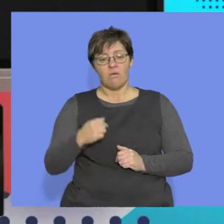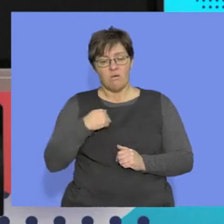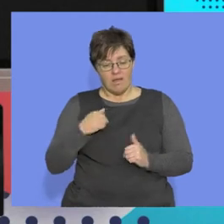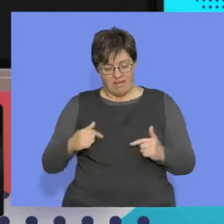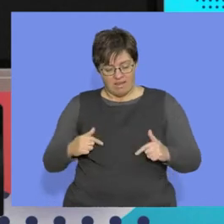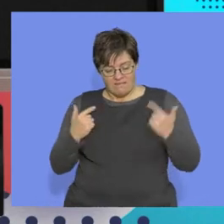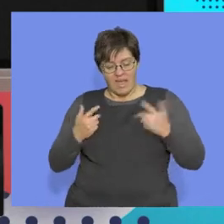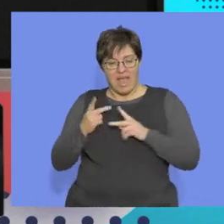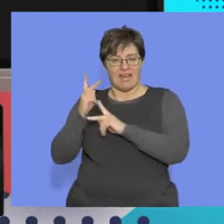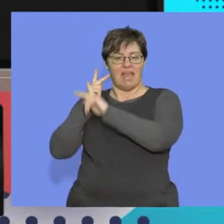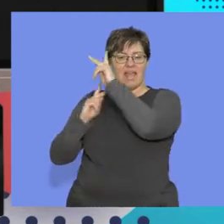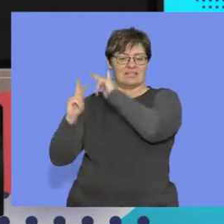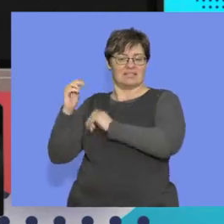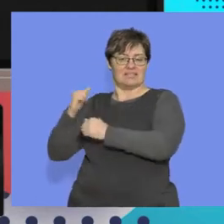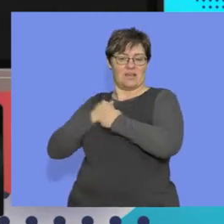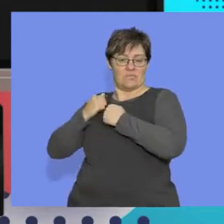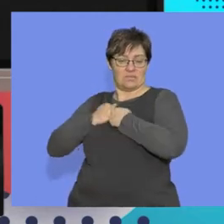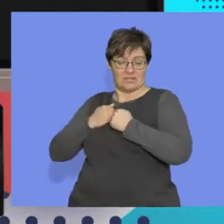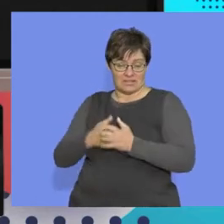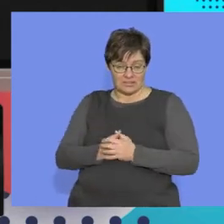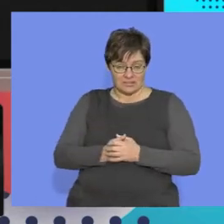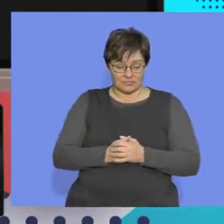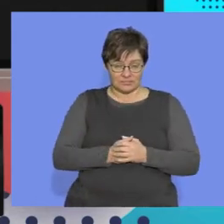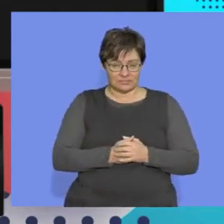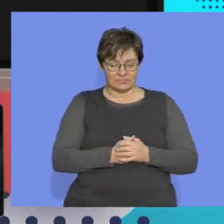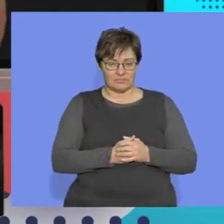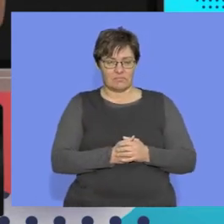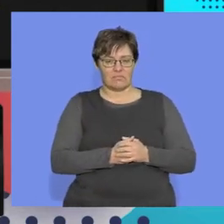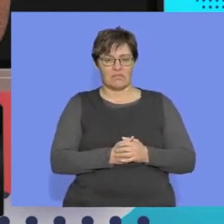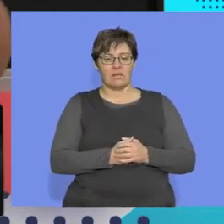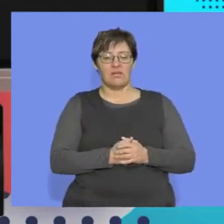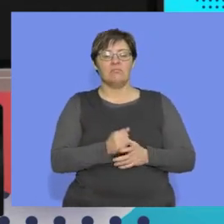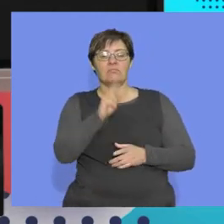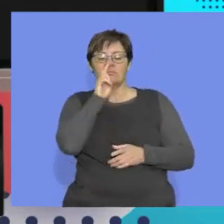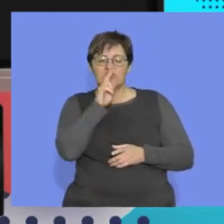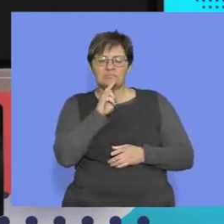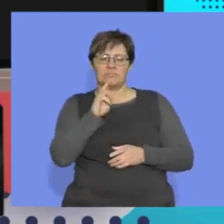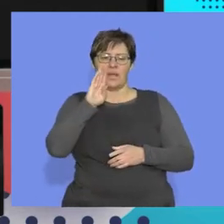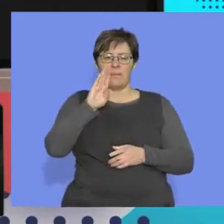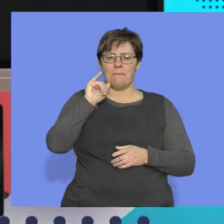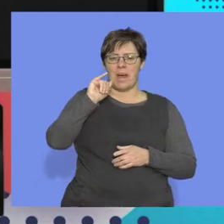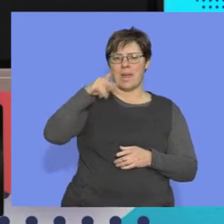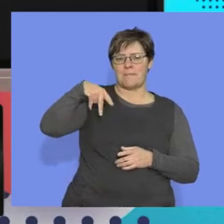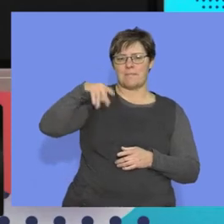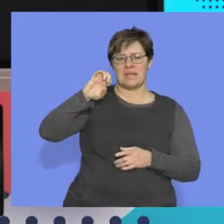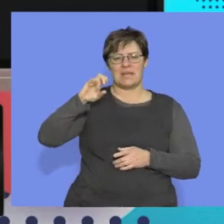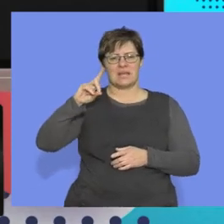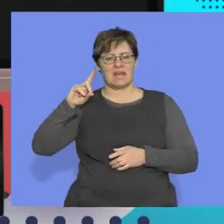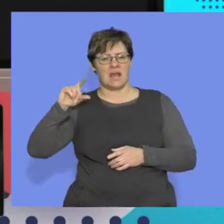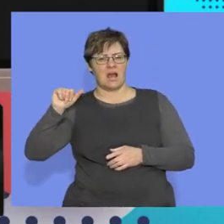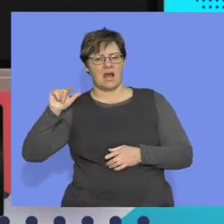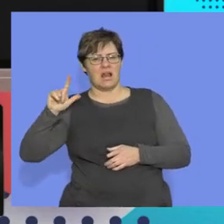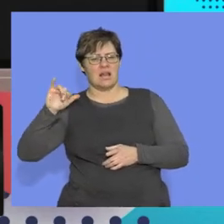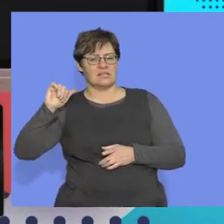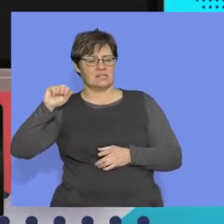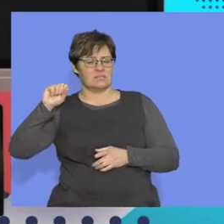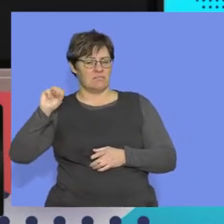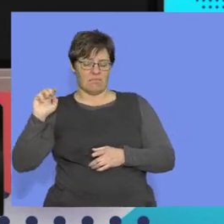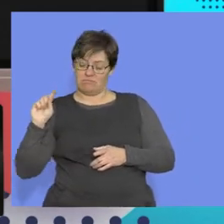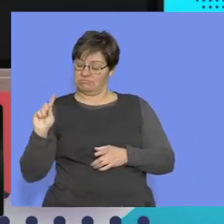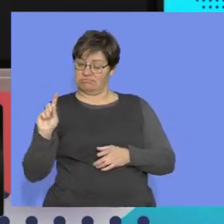and our living ancestors. Now, when we're looking at the bipedalism, very much as in the last